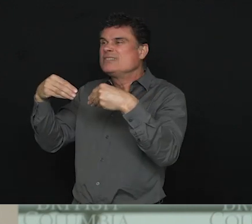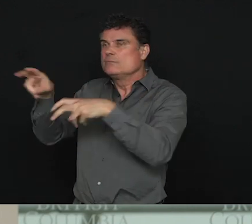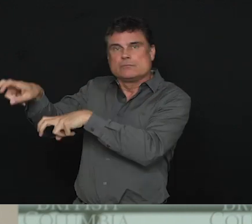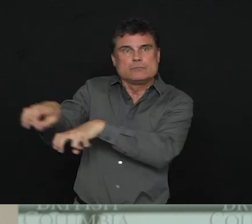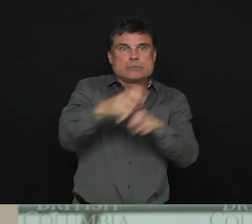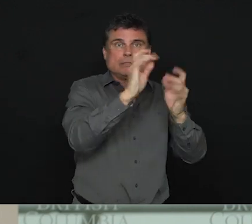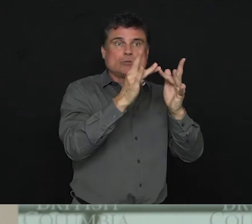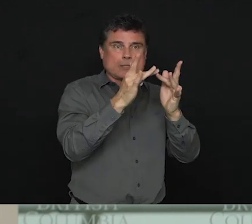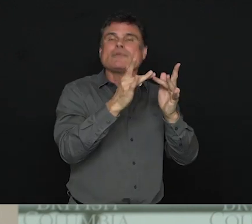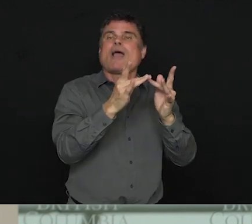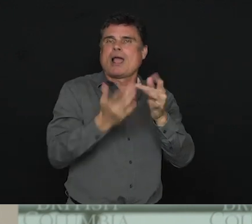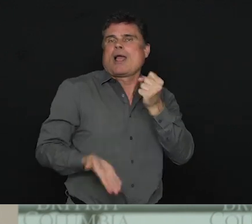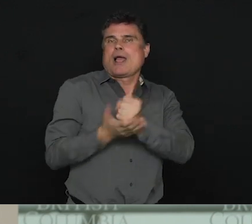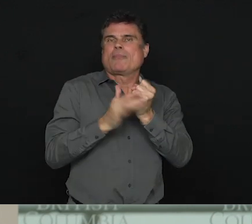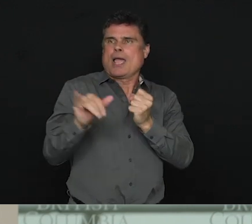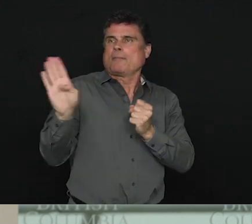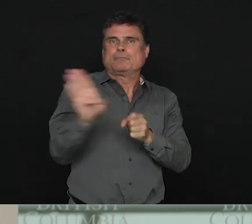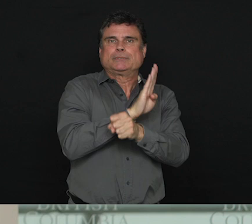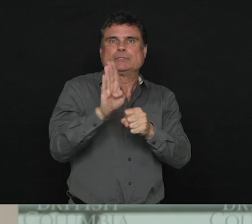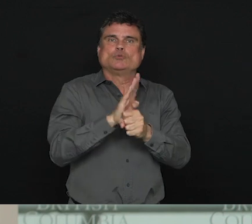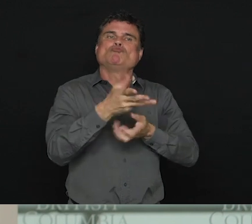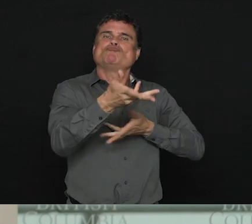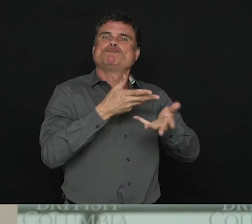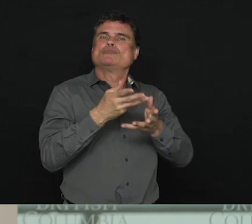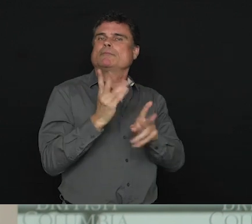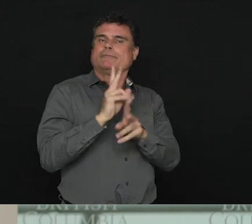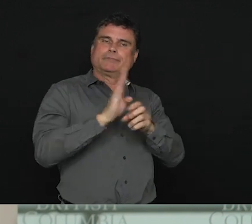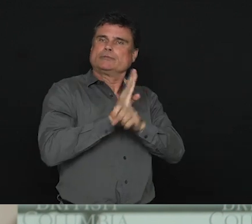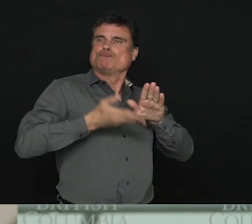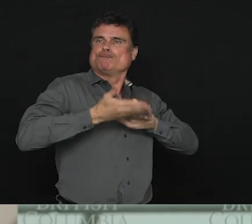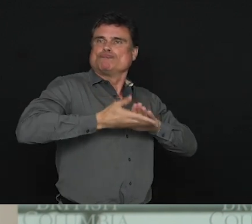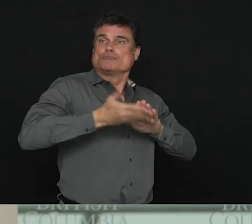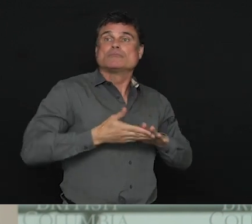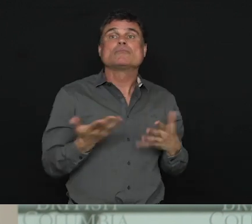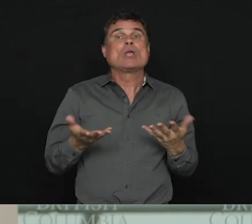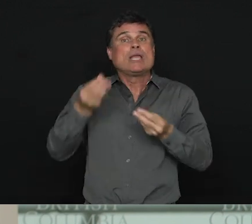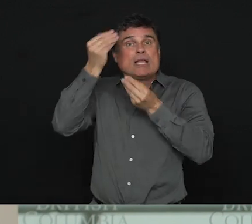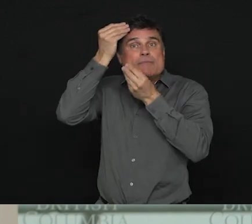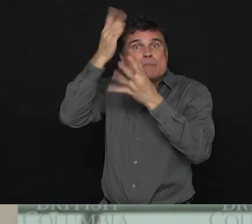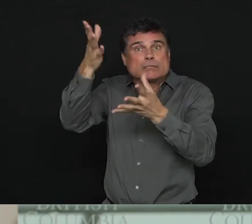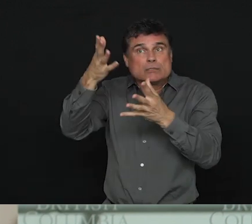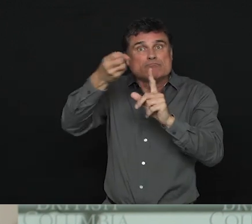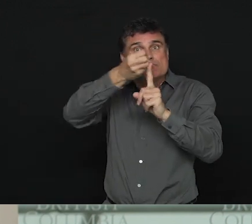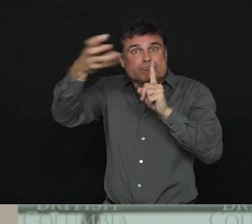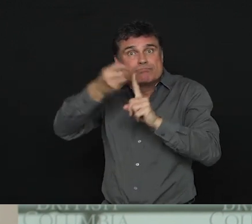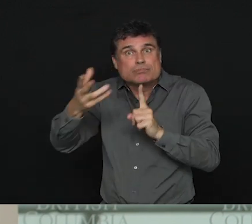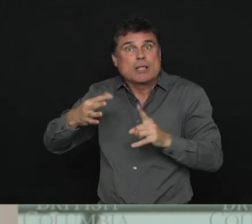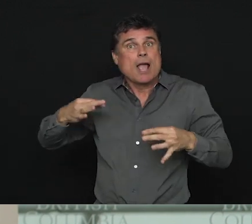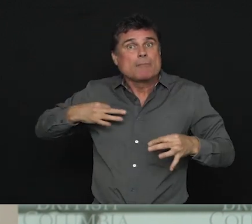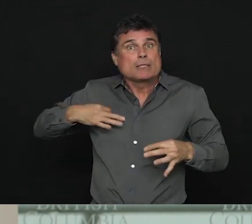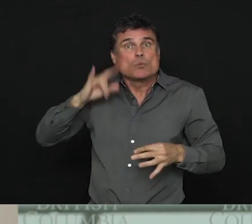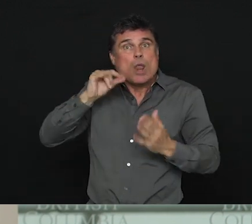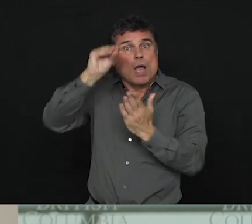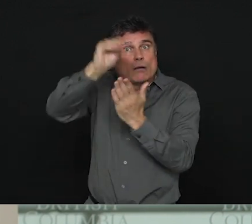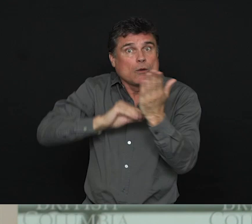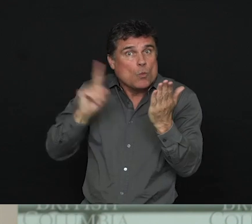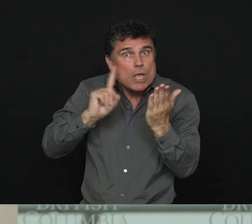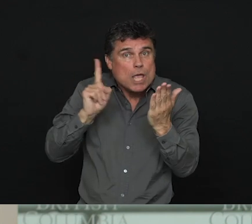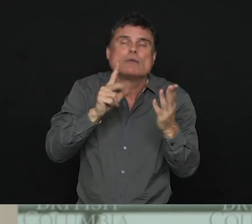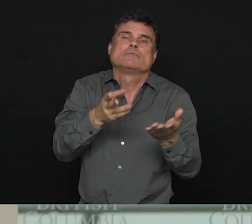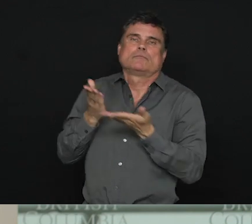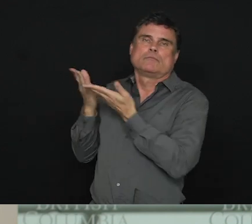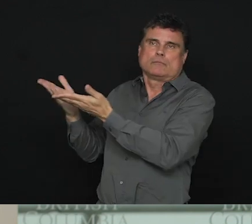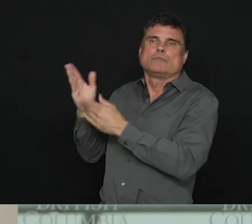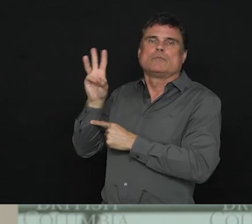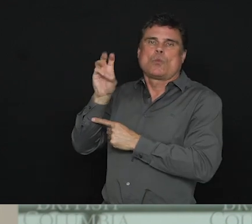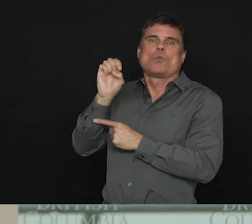as well as the application form can be found on Northern Development's website. The existing intake